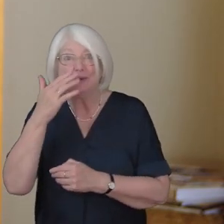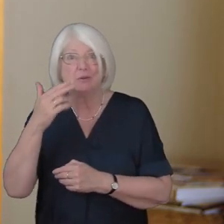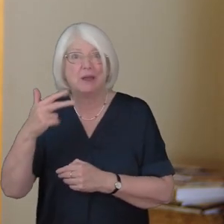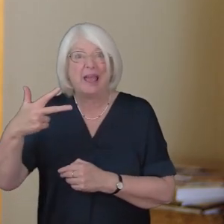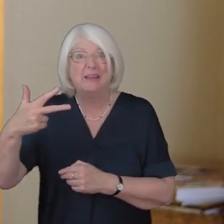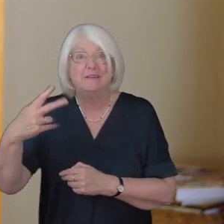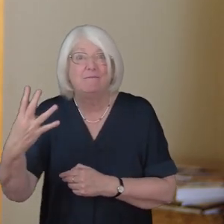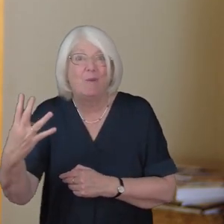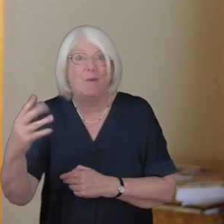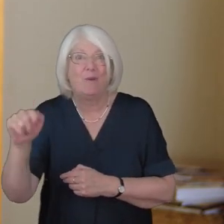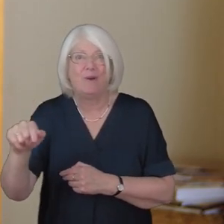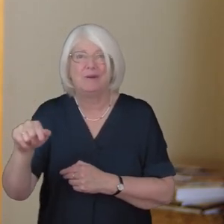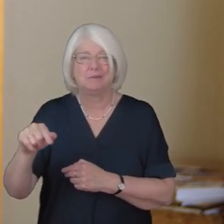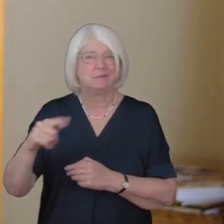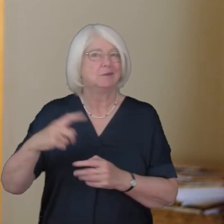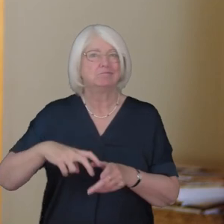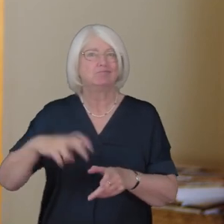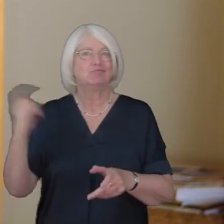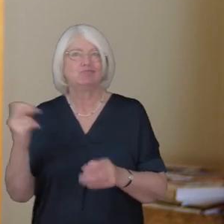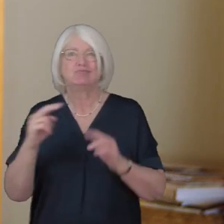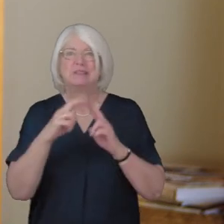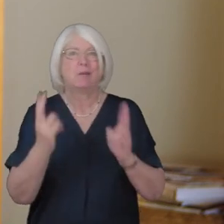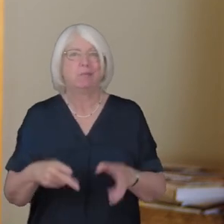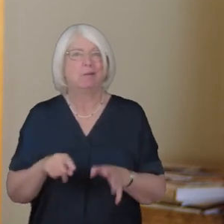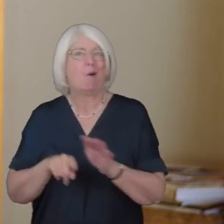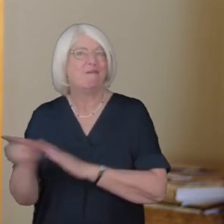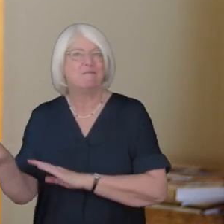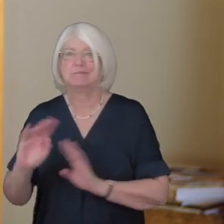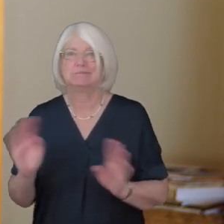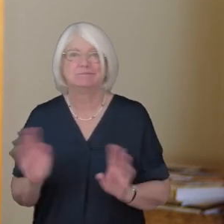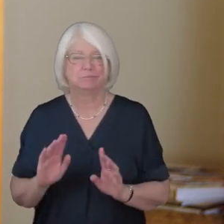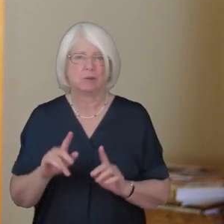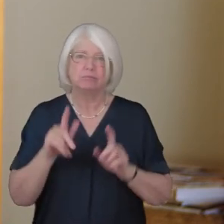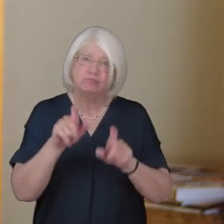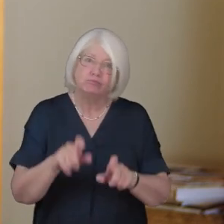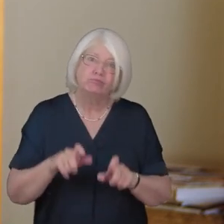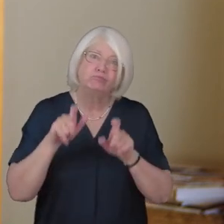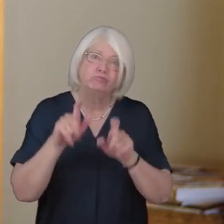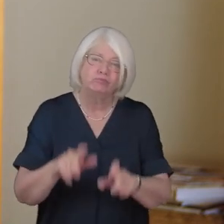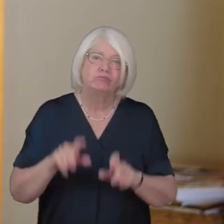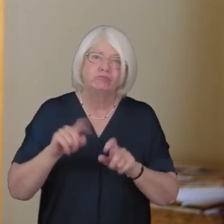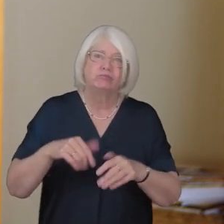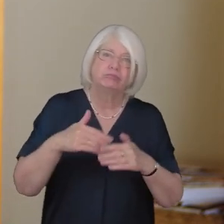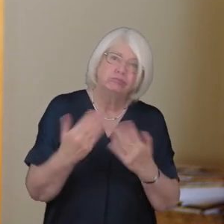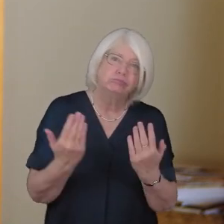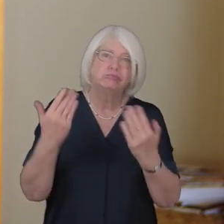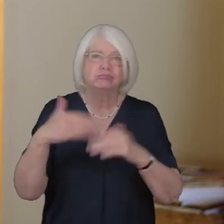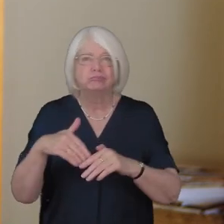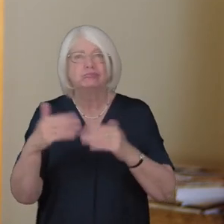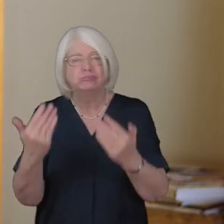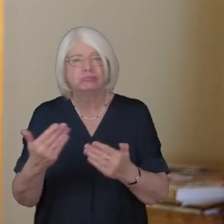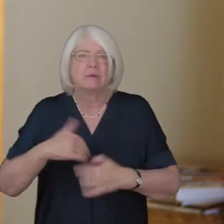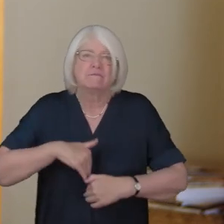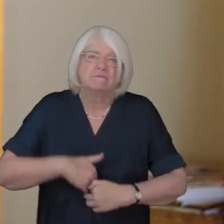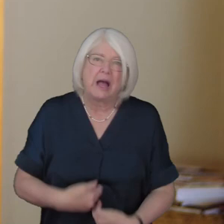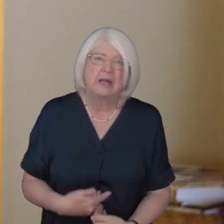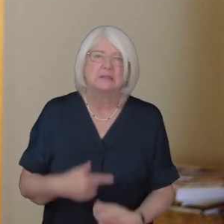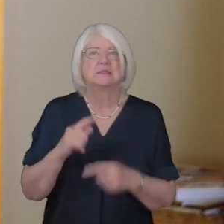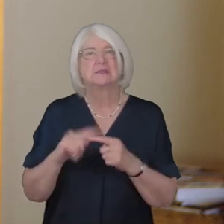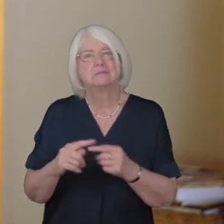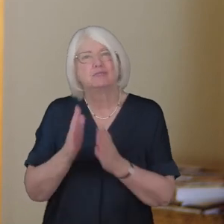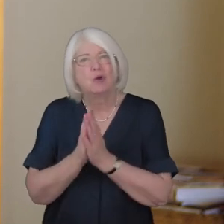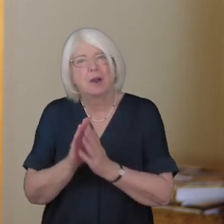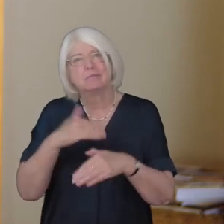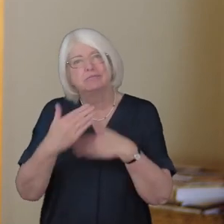never left the temple but worshipped there with fasting and prayer night and day at